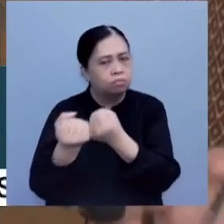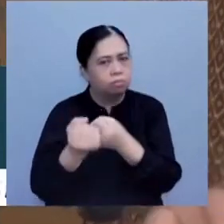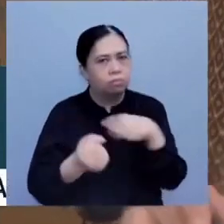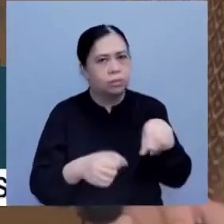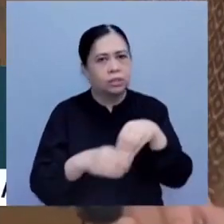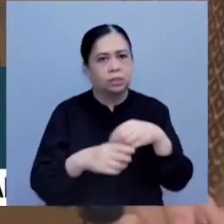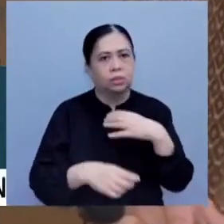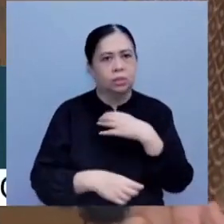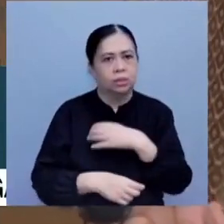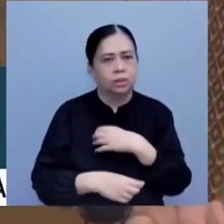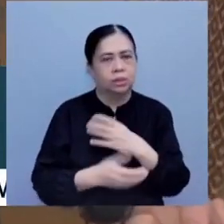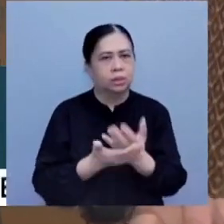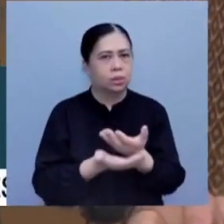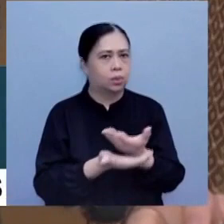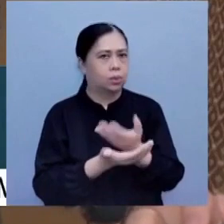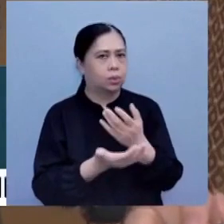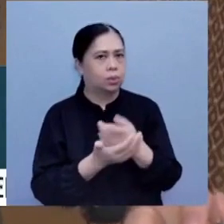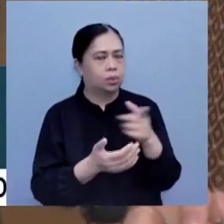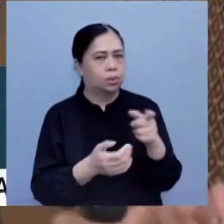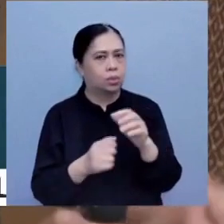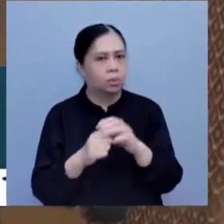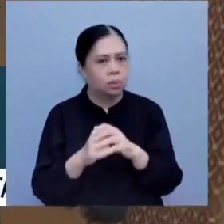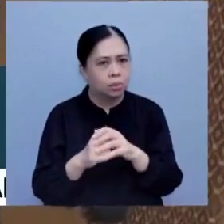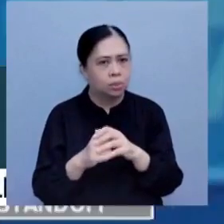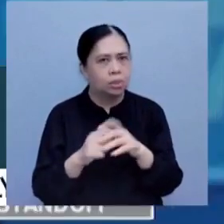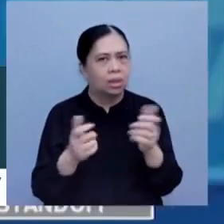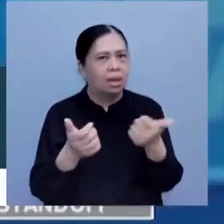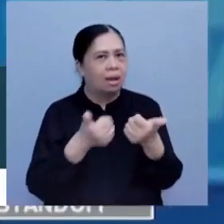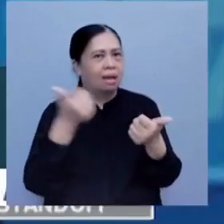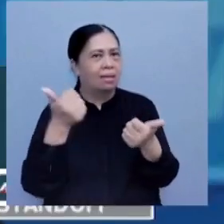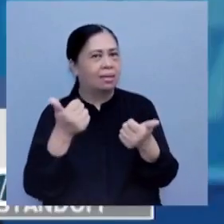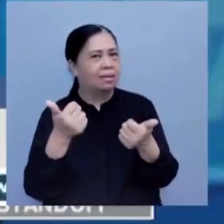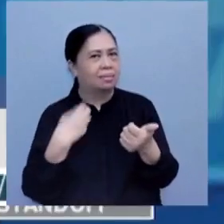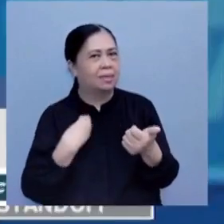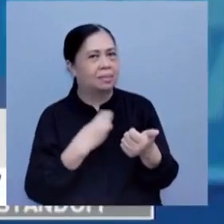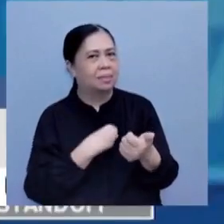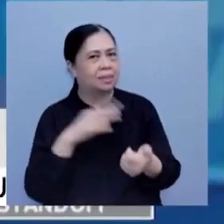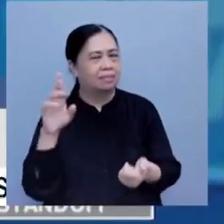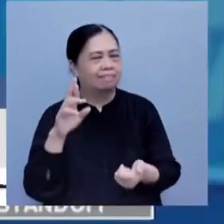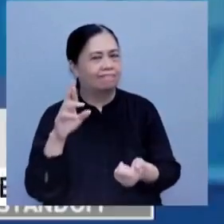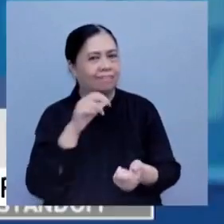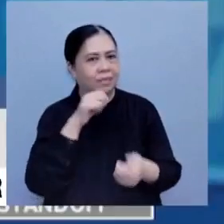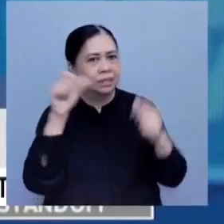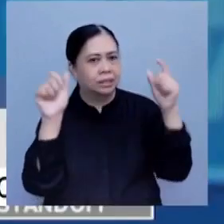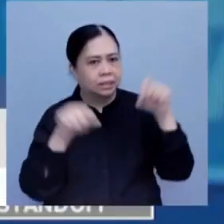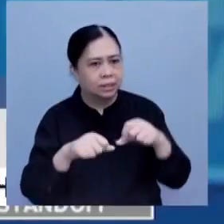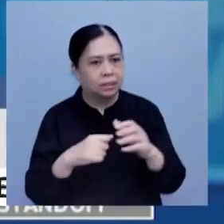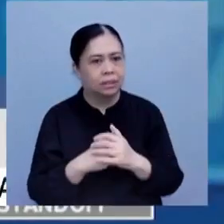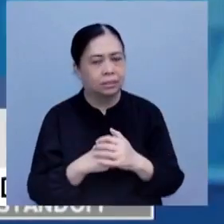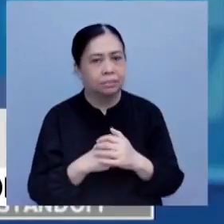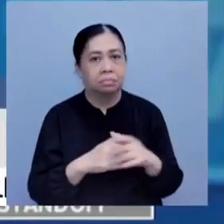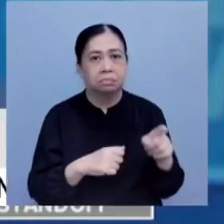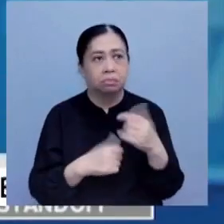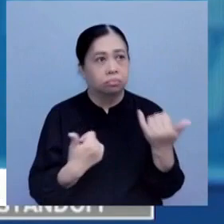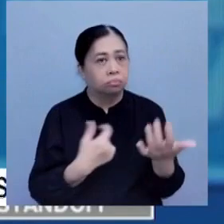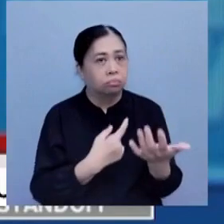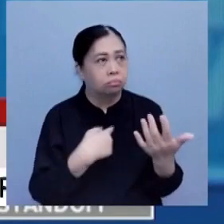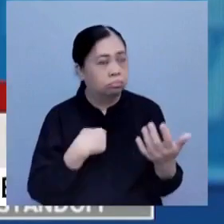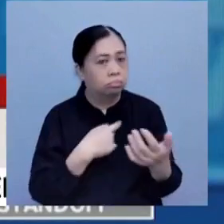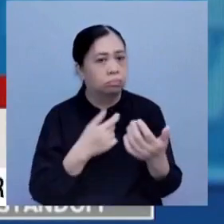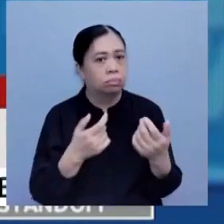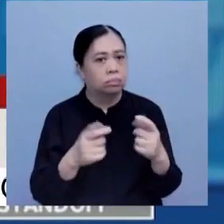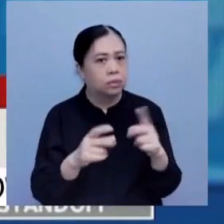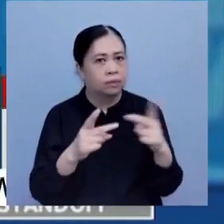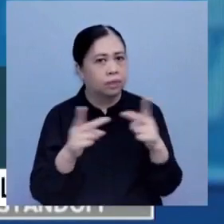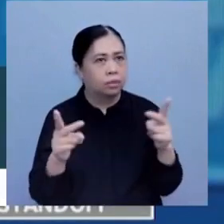It's something unlikely to endear his far-right flank. I'll bet on Kevin McCarthy any day, and we certainly have time yet to go. But he's in a very